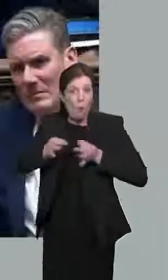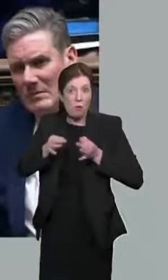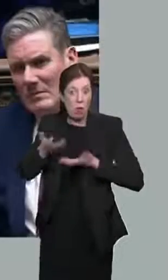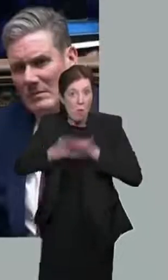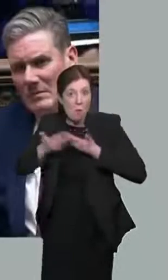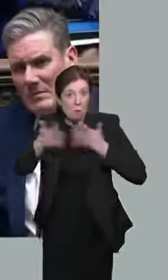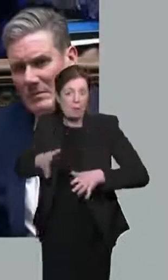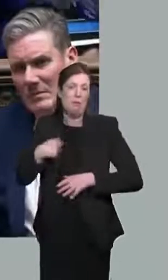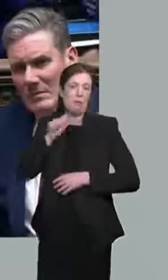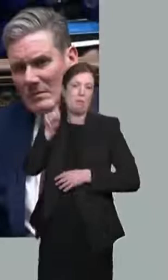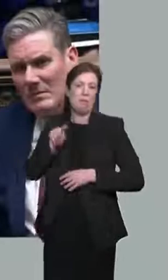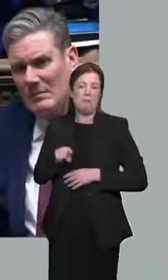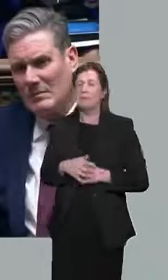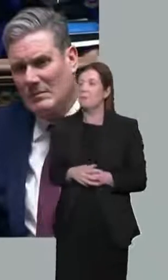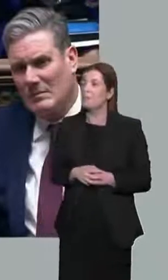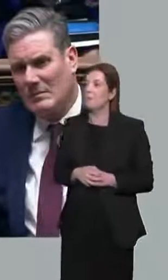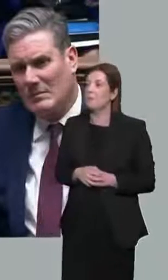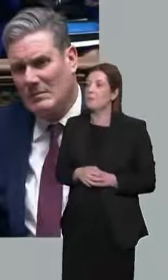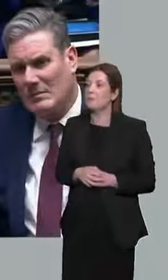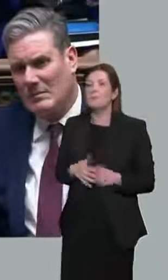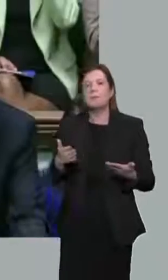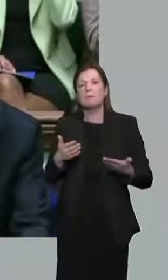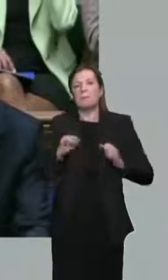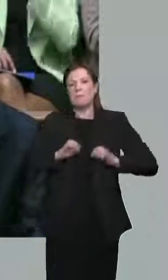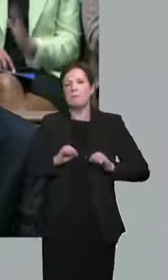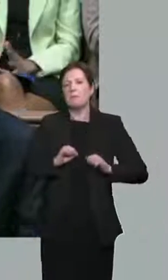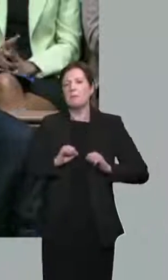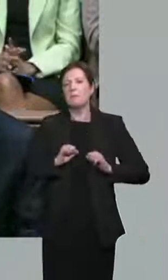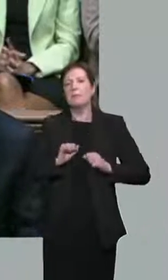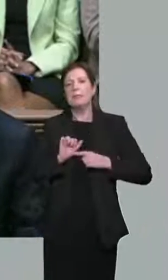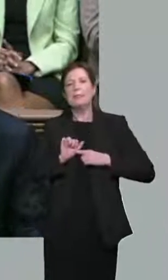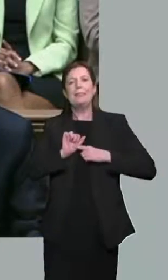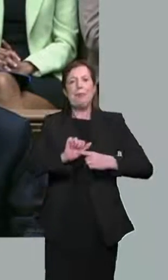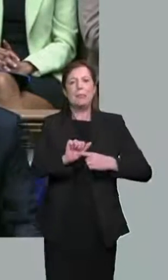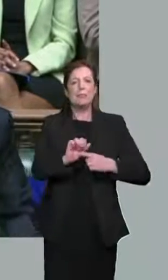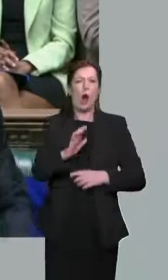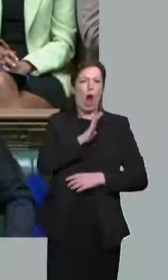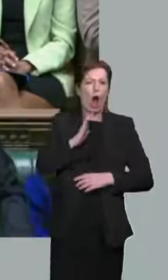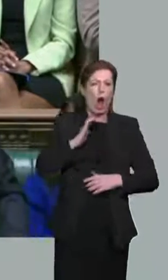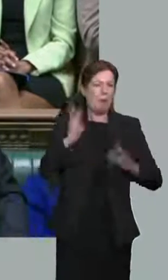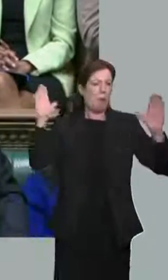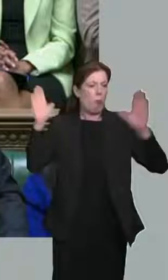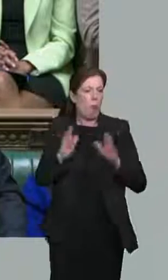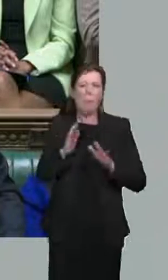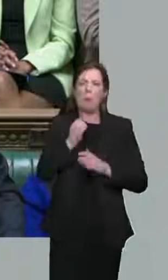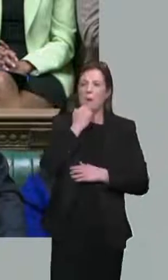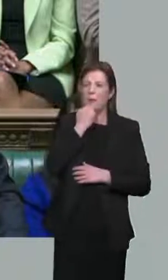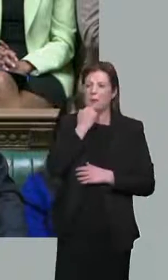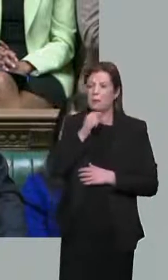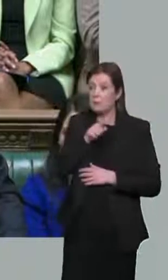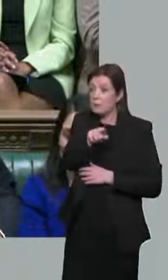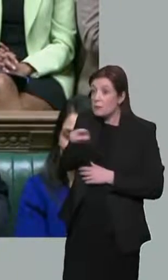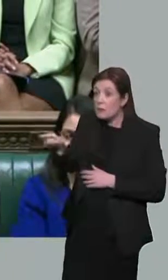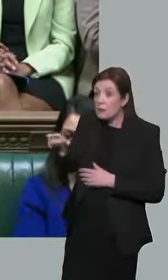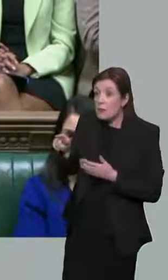it. She talked about defence spending. I must say, here it is all very well to talk about the size of the army. At least the party opposite now